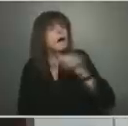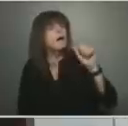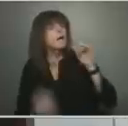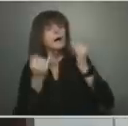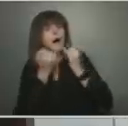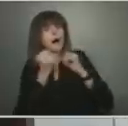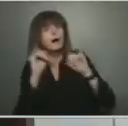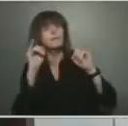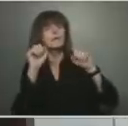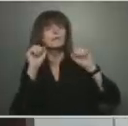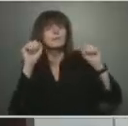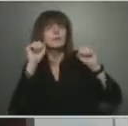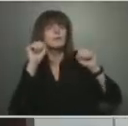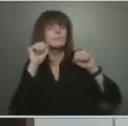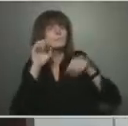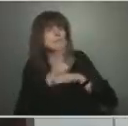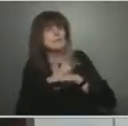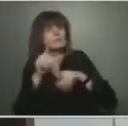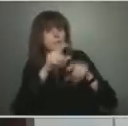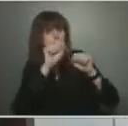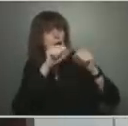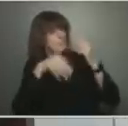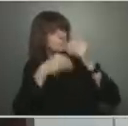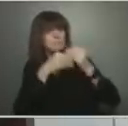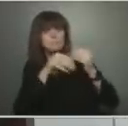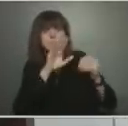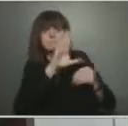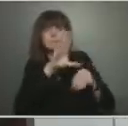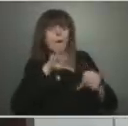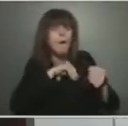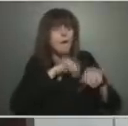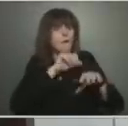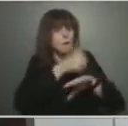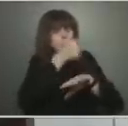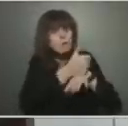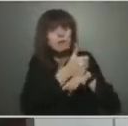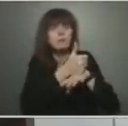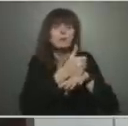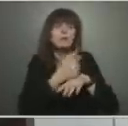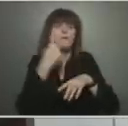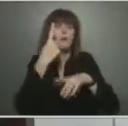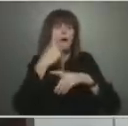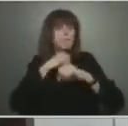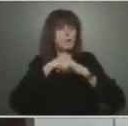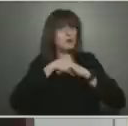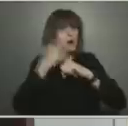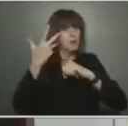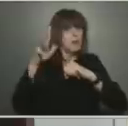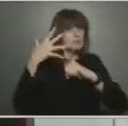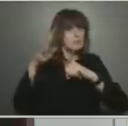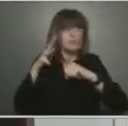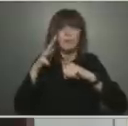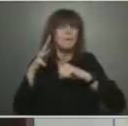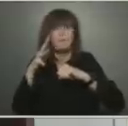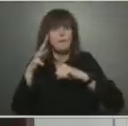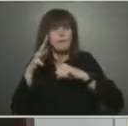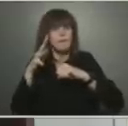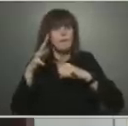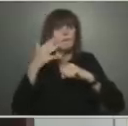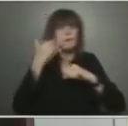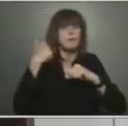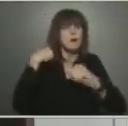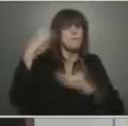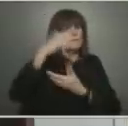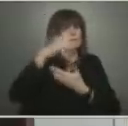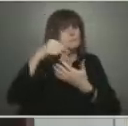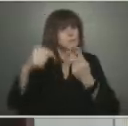We do see the benefit of multiple layers. So, having screening for any symptoms